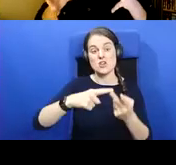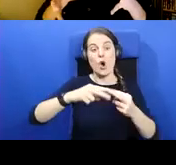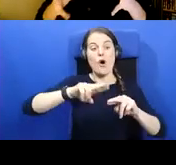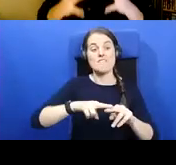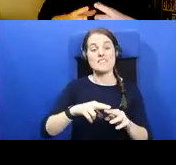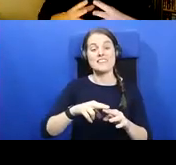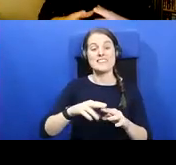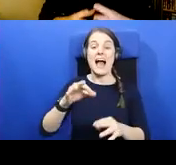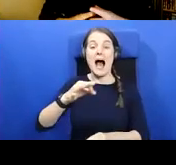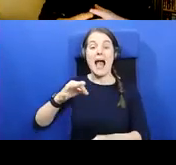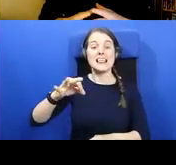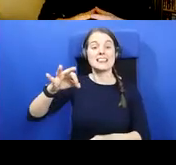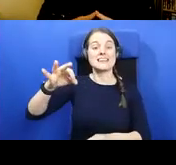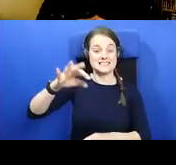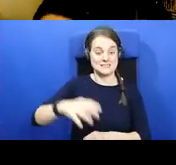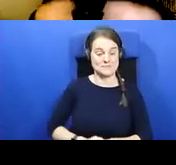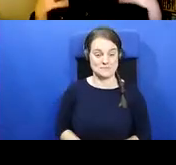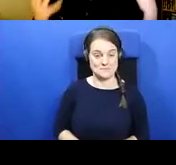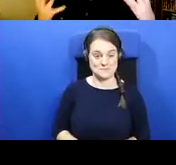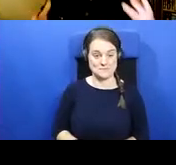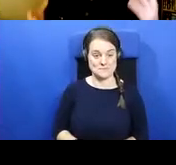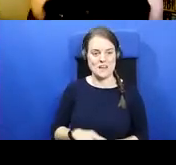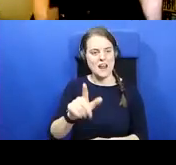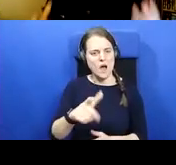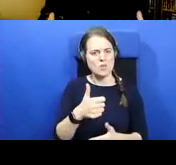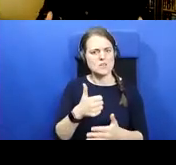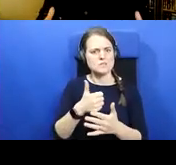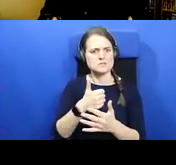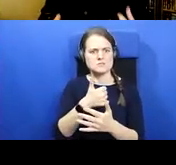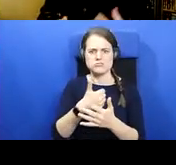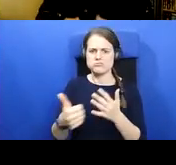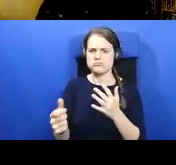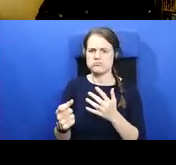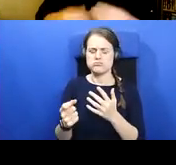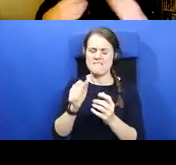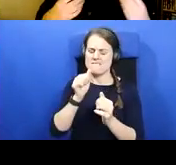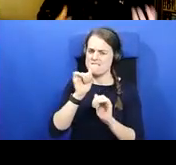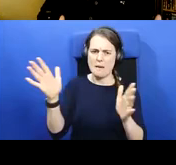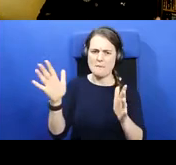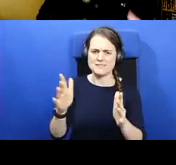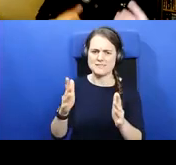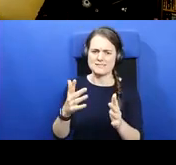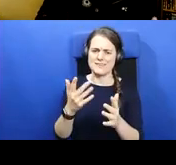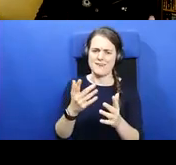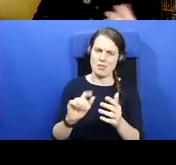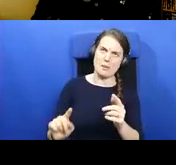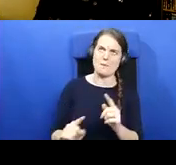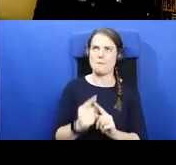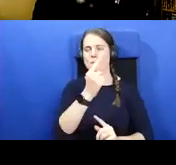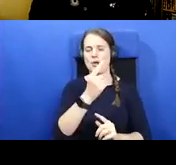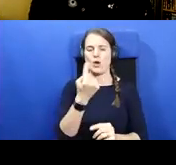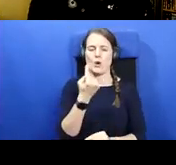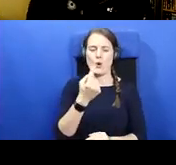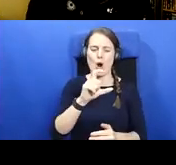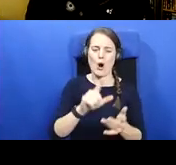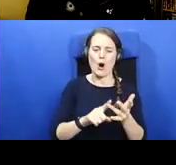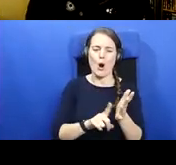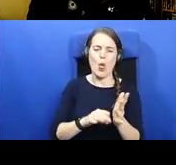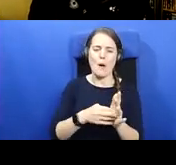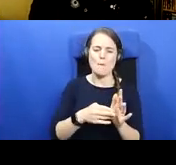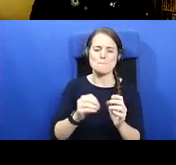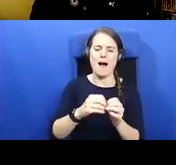there's there's a number of really prominent cults. Now, again, the most famous one is Columba or Columquilla and